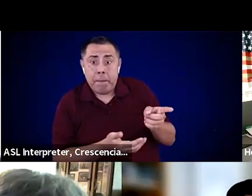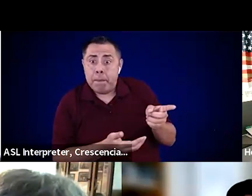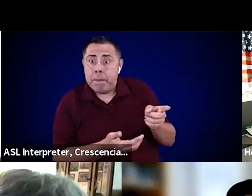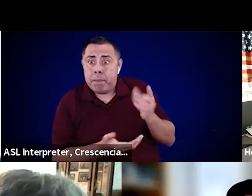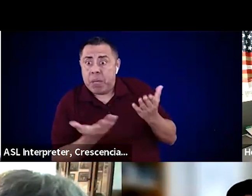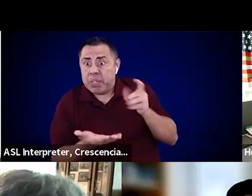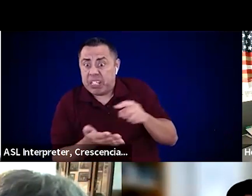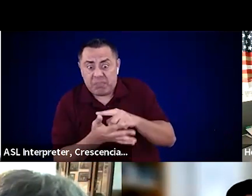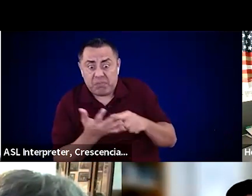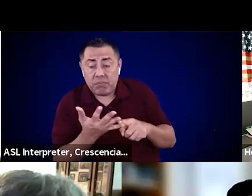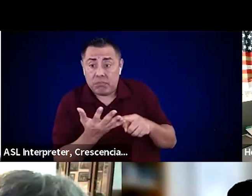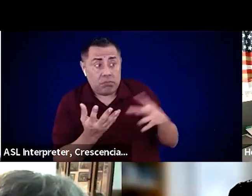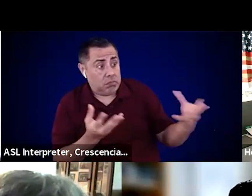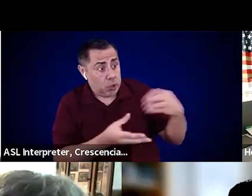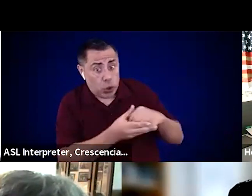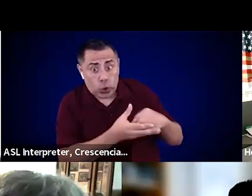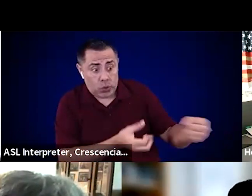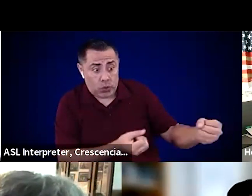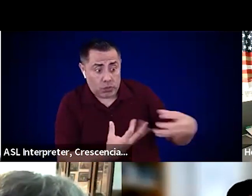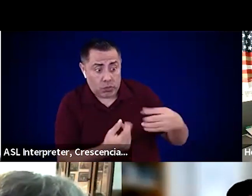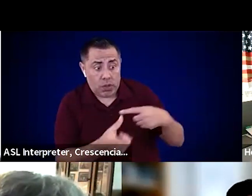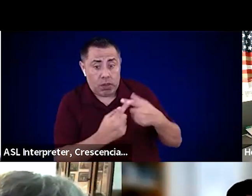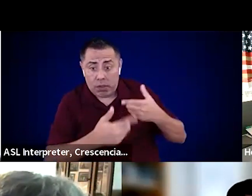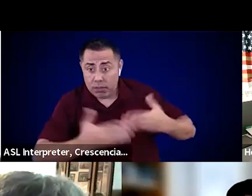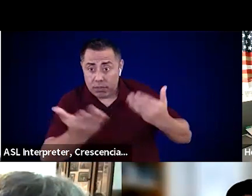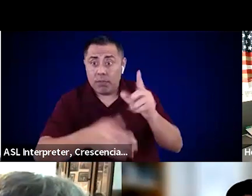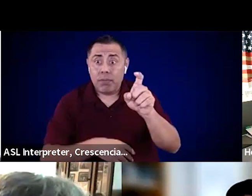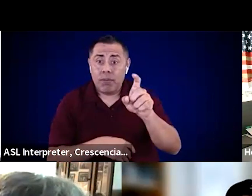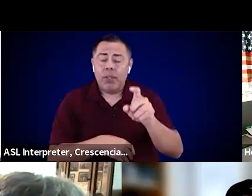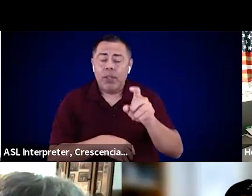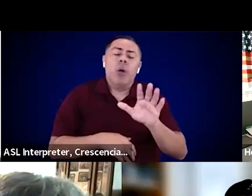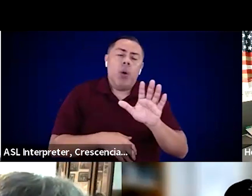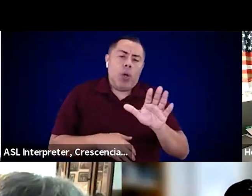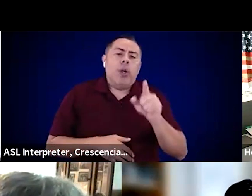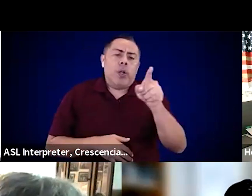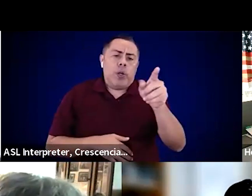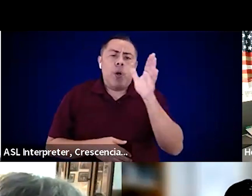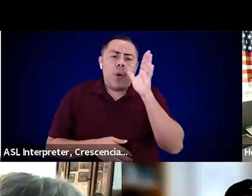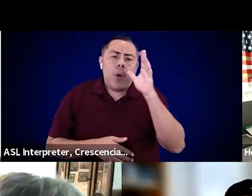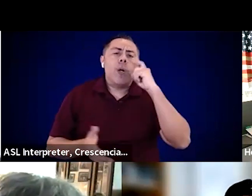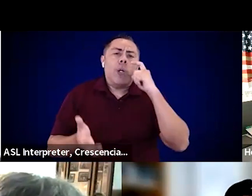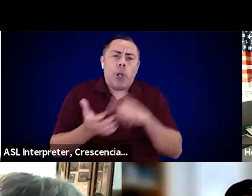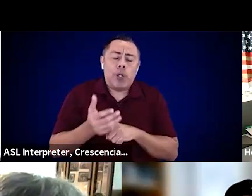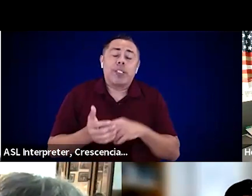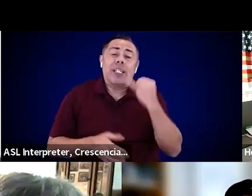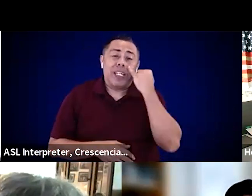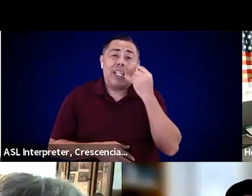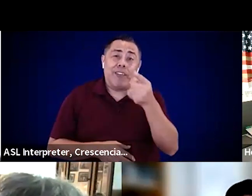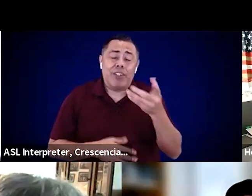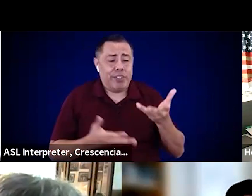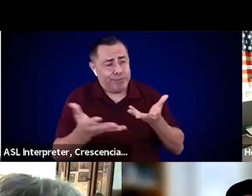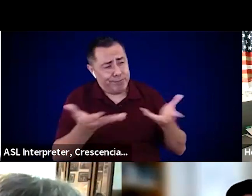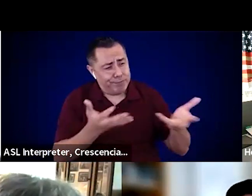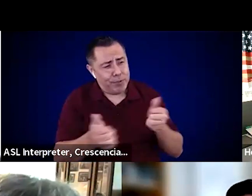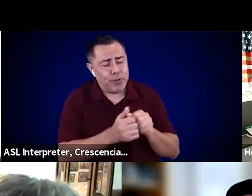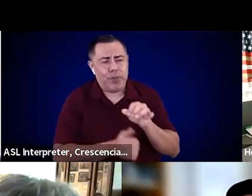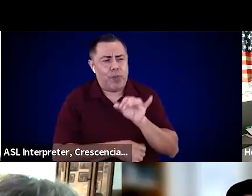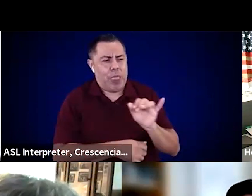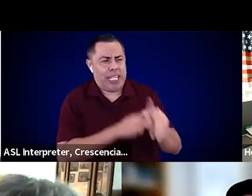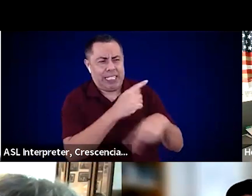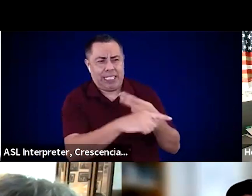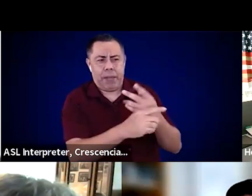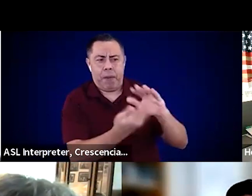And one of the benefits that you're going to see when you plan and actively engage these communities, especially